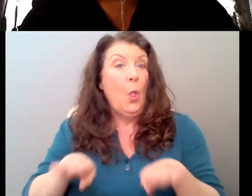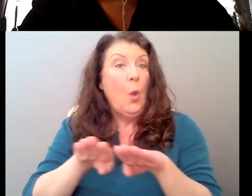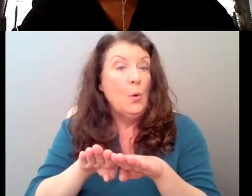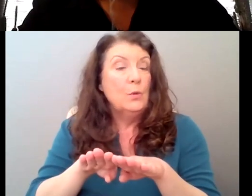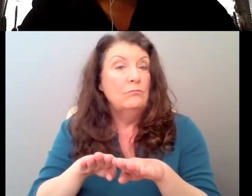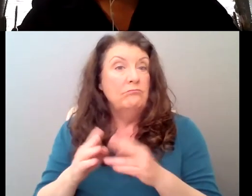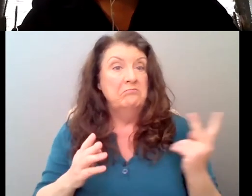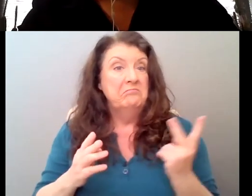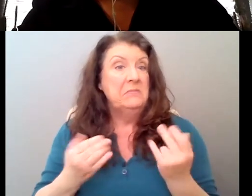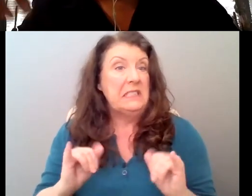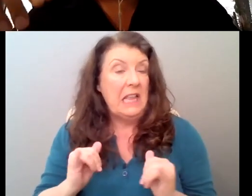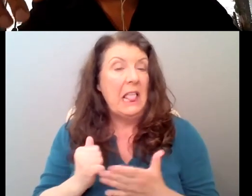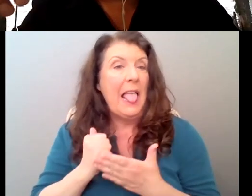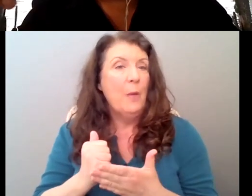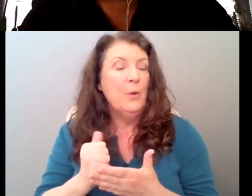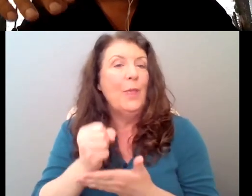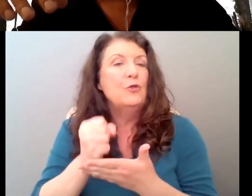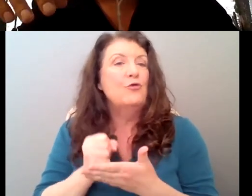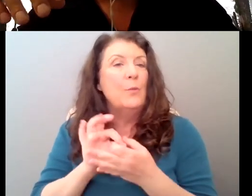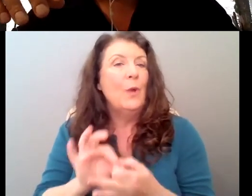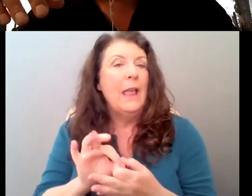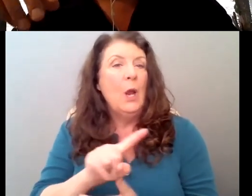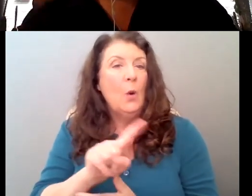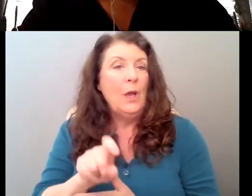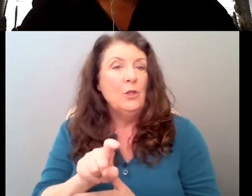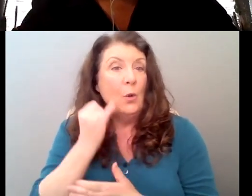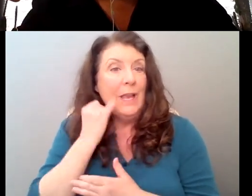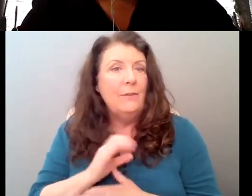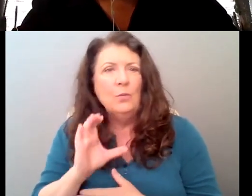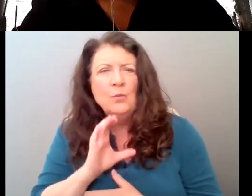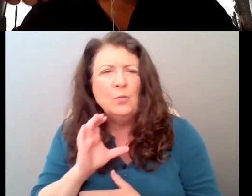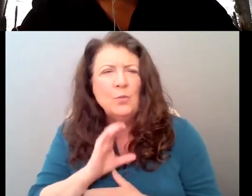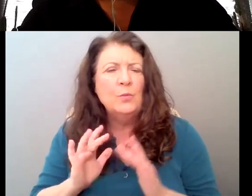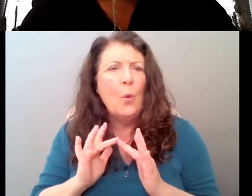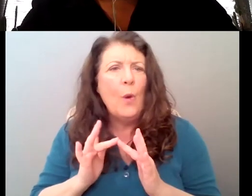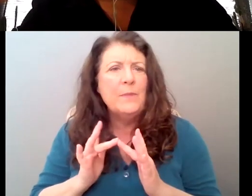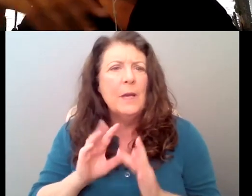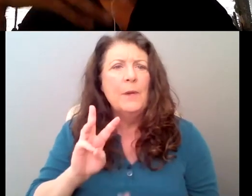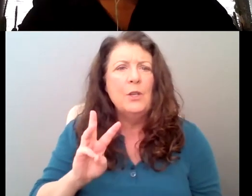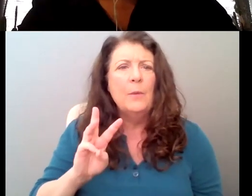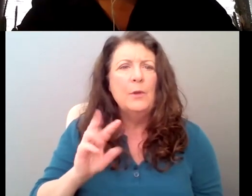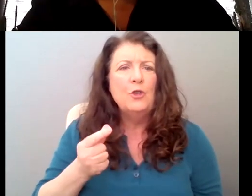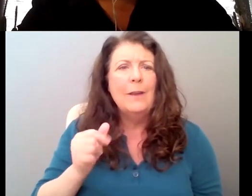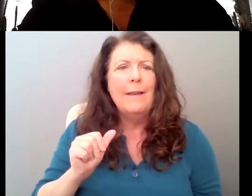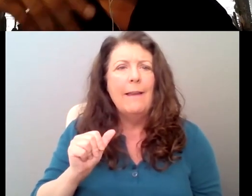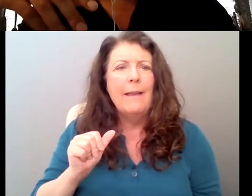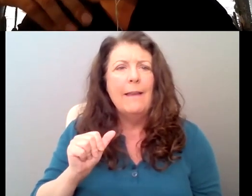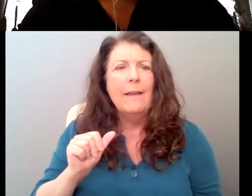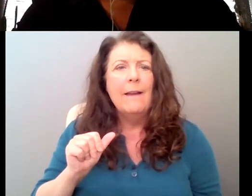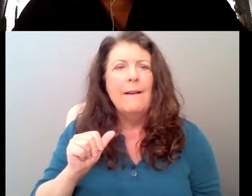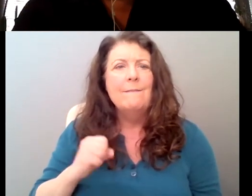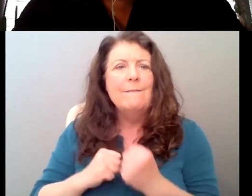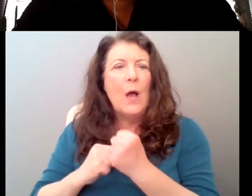with like script related questions. So if you poke around our website, wgfoundation.org, and you see something,